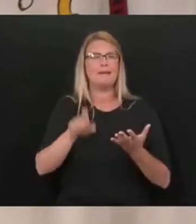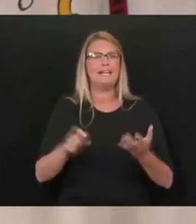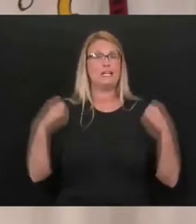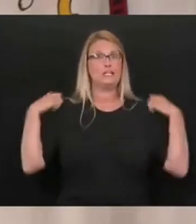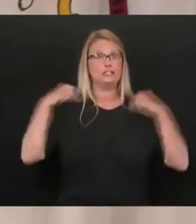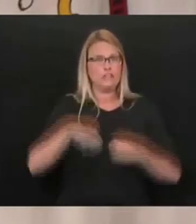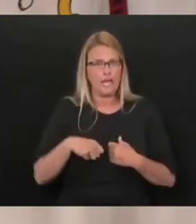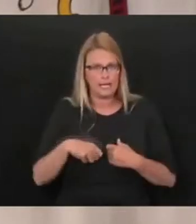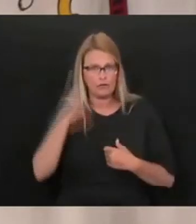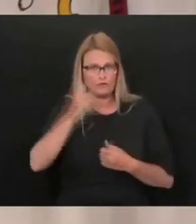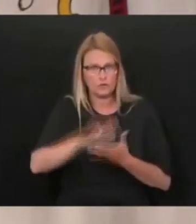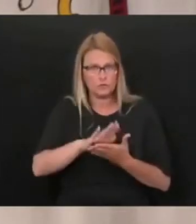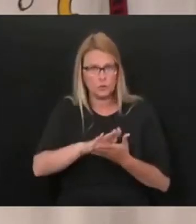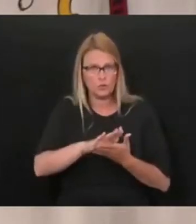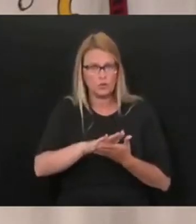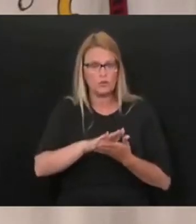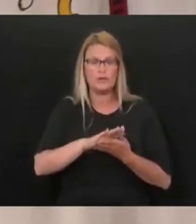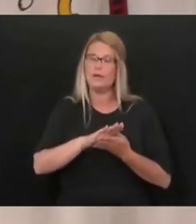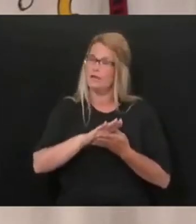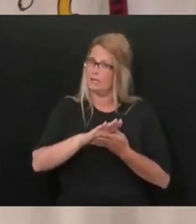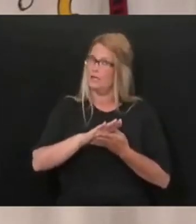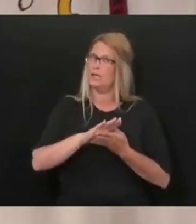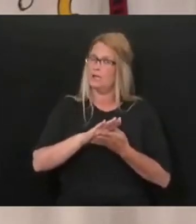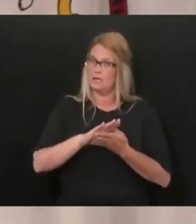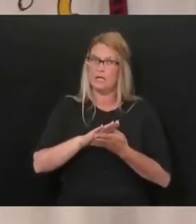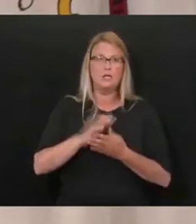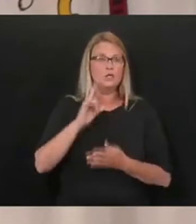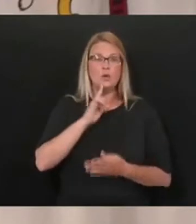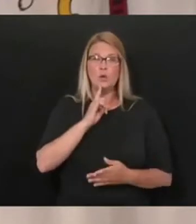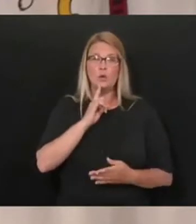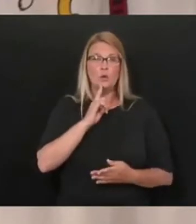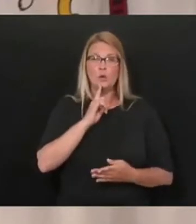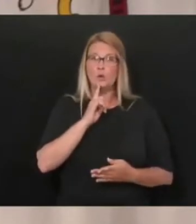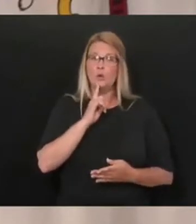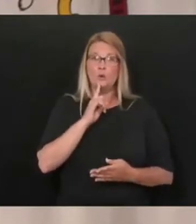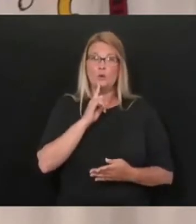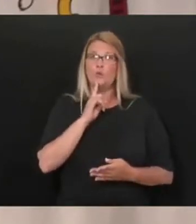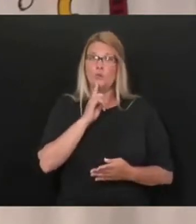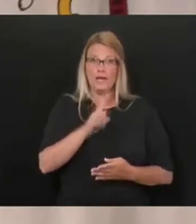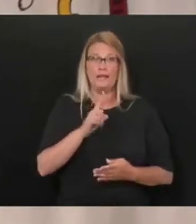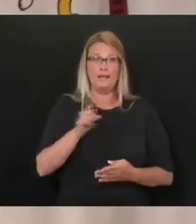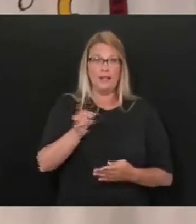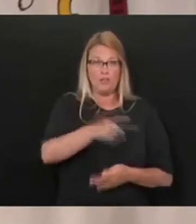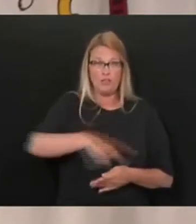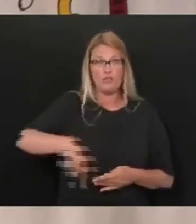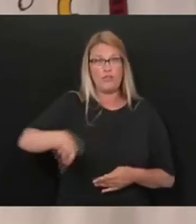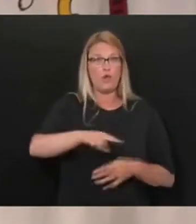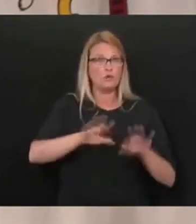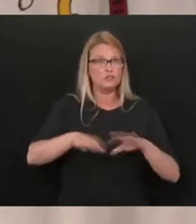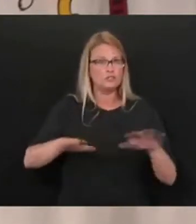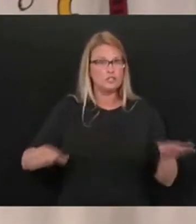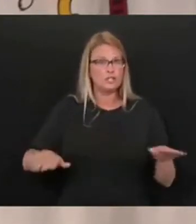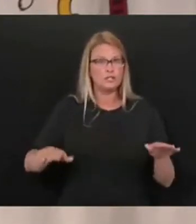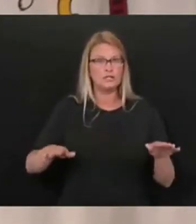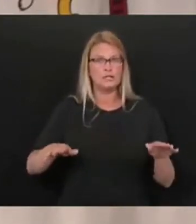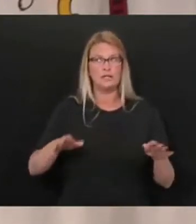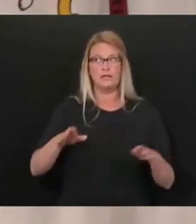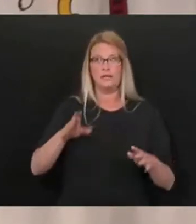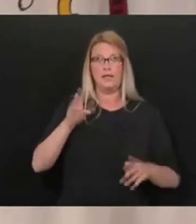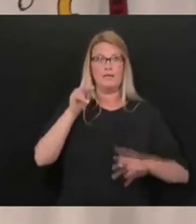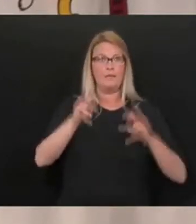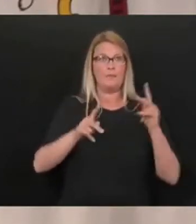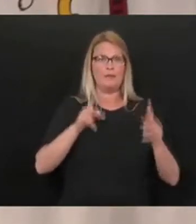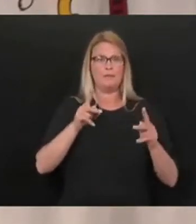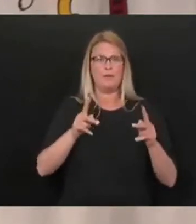for crying out loud, you know, it is unbelievable that these kids were kids that we were losing. In lots